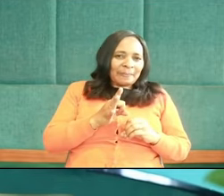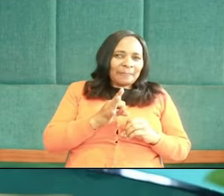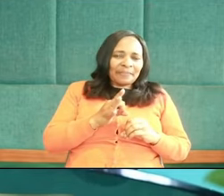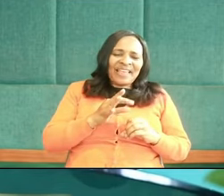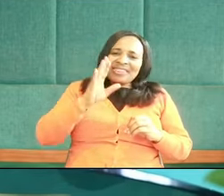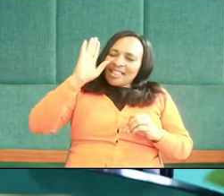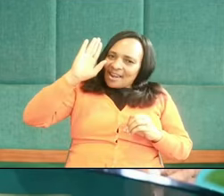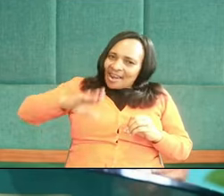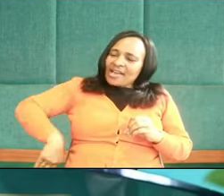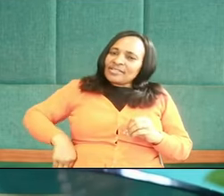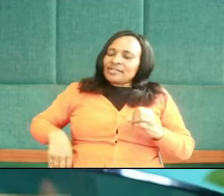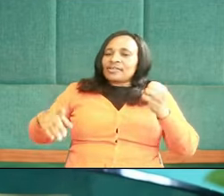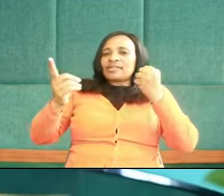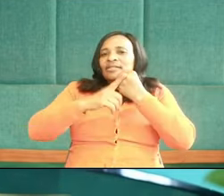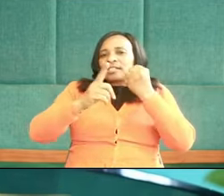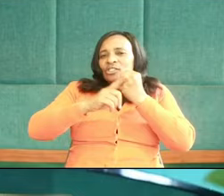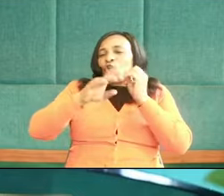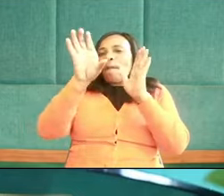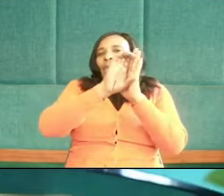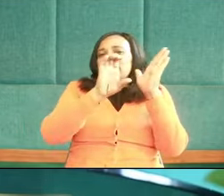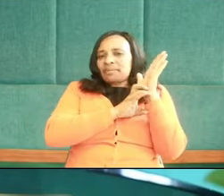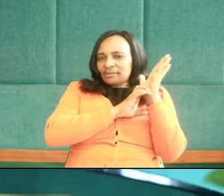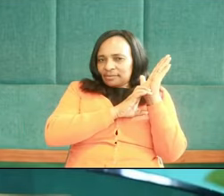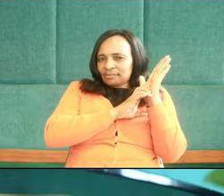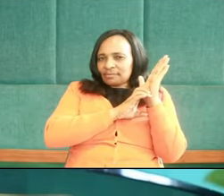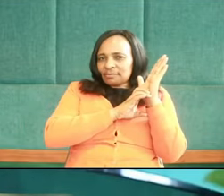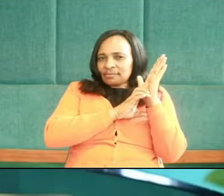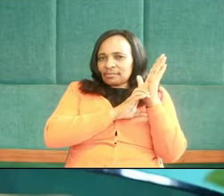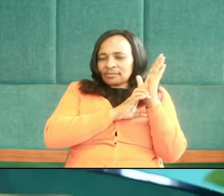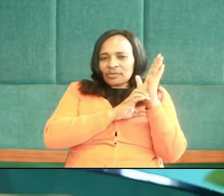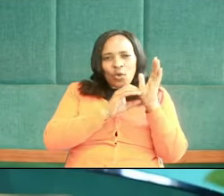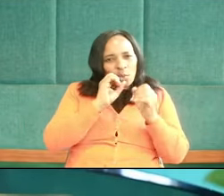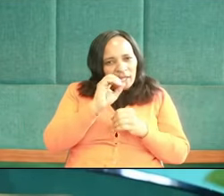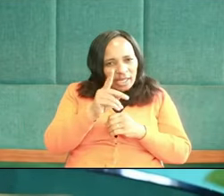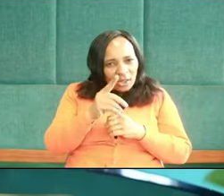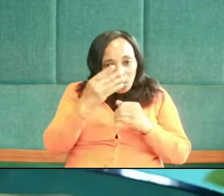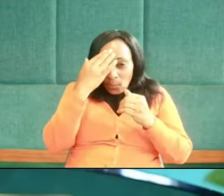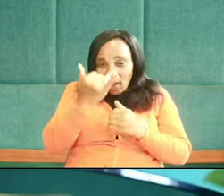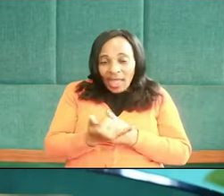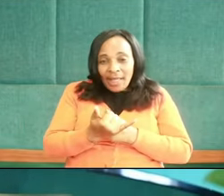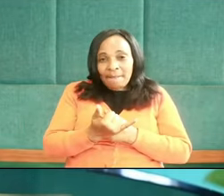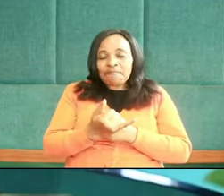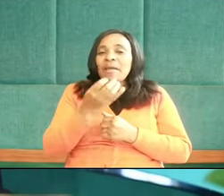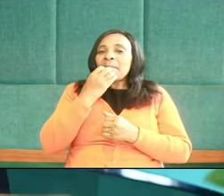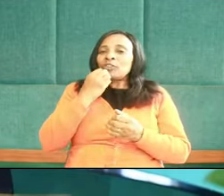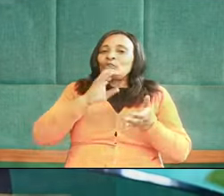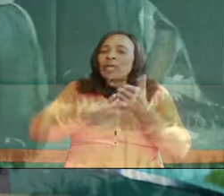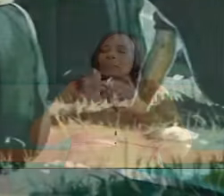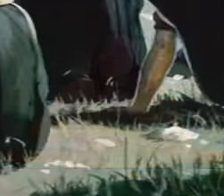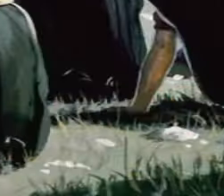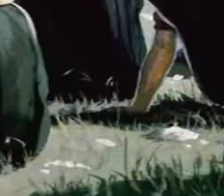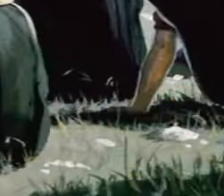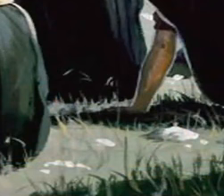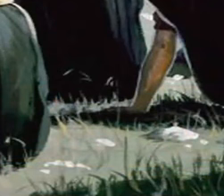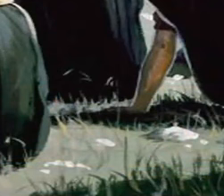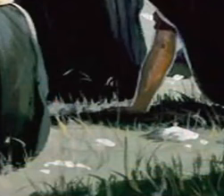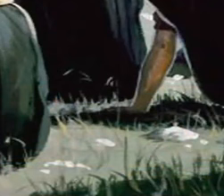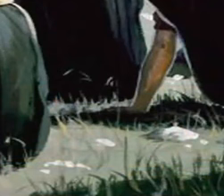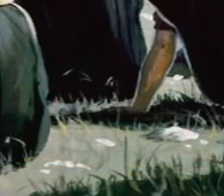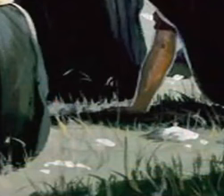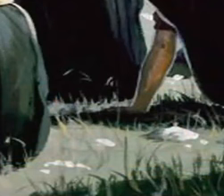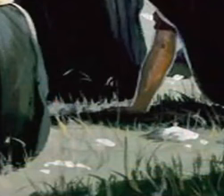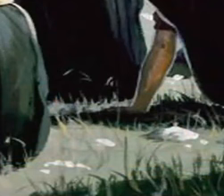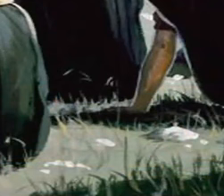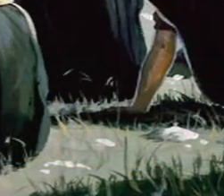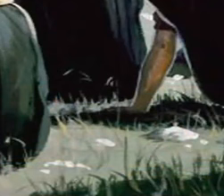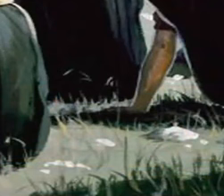the last six commandments. Oh, let me tell you why. Matthew 22 verse 39 the Bible says, the second is like